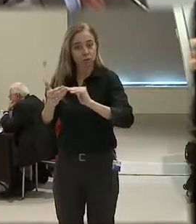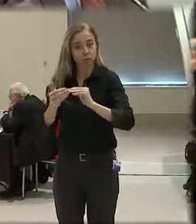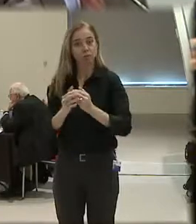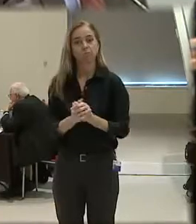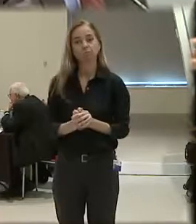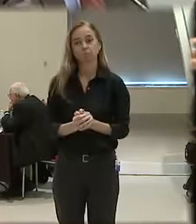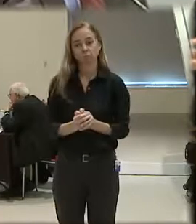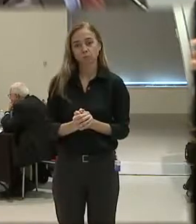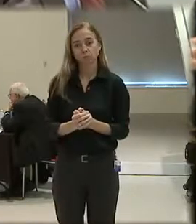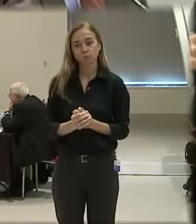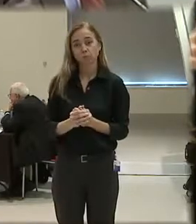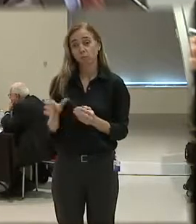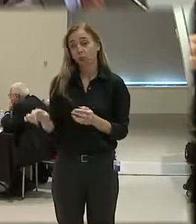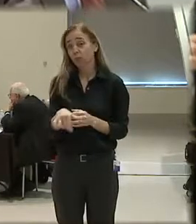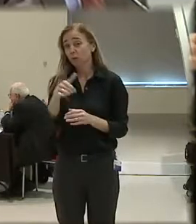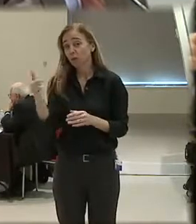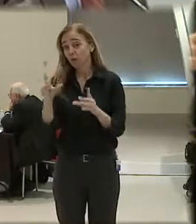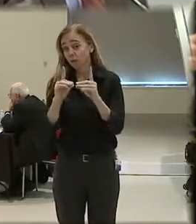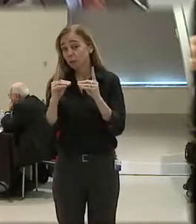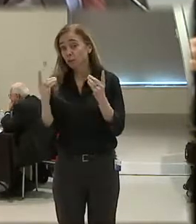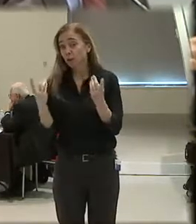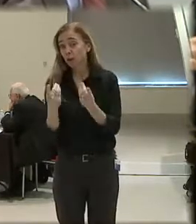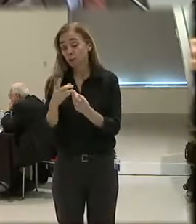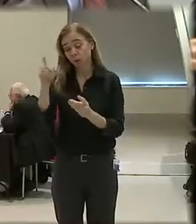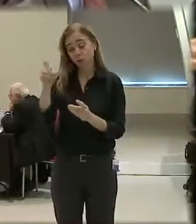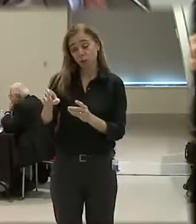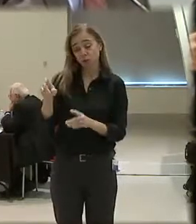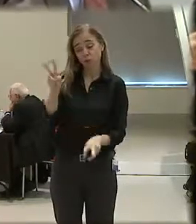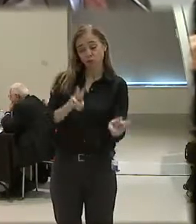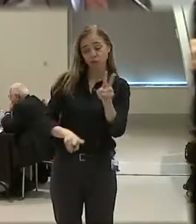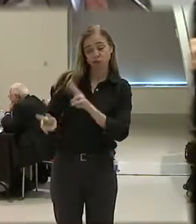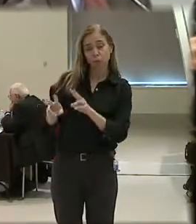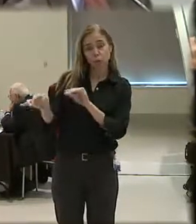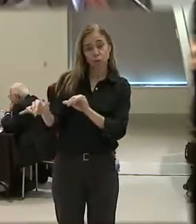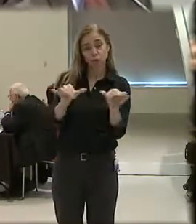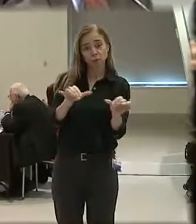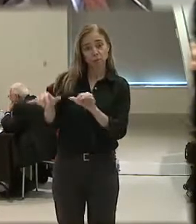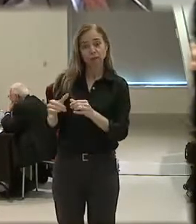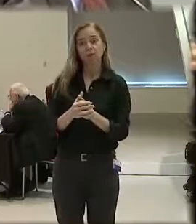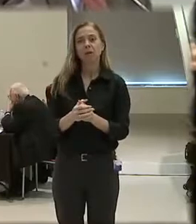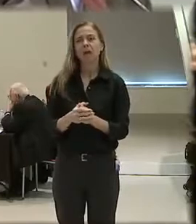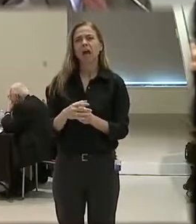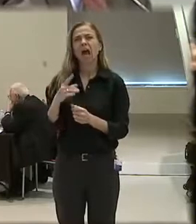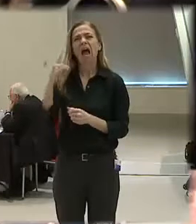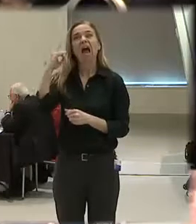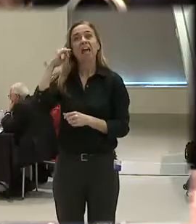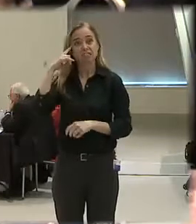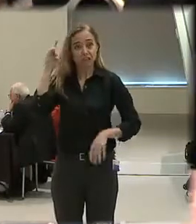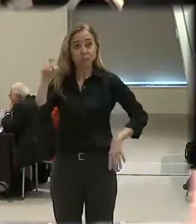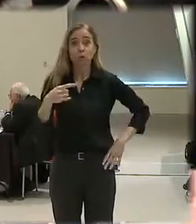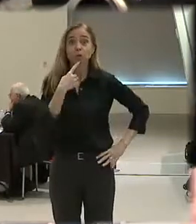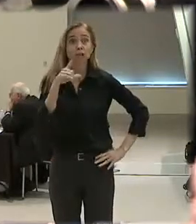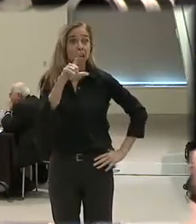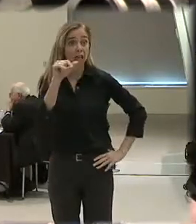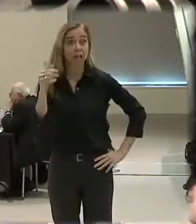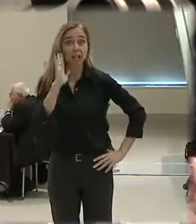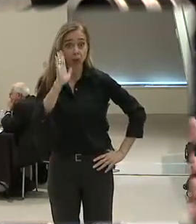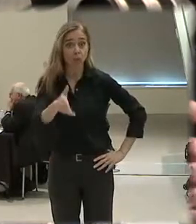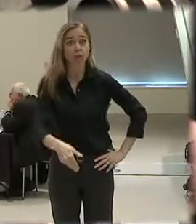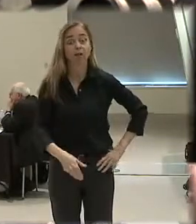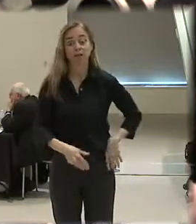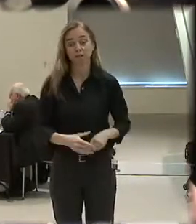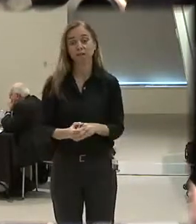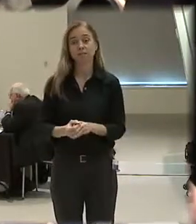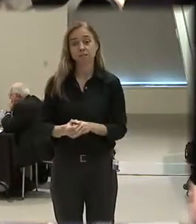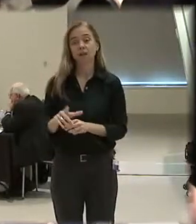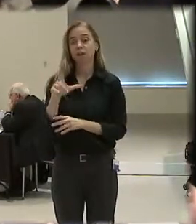are there other departments that we need to be looking at that do that? Well, I think I'm supposed to say L.A., so I will. Yes, you are. I will